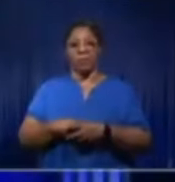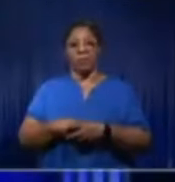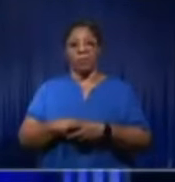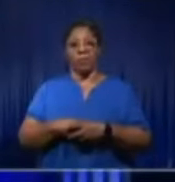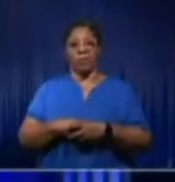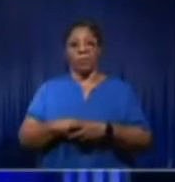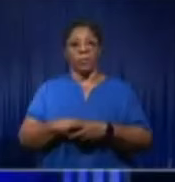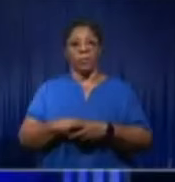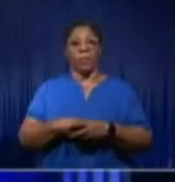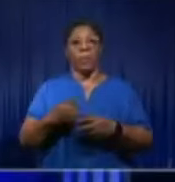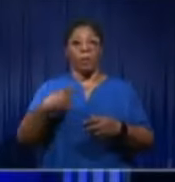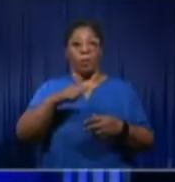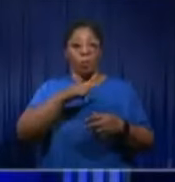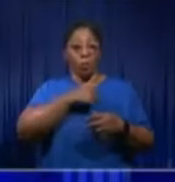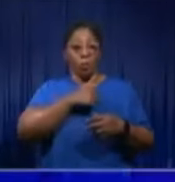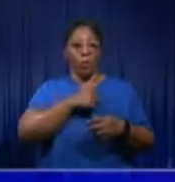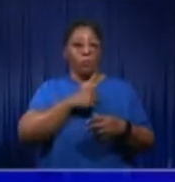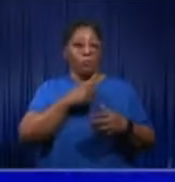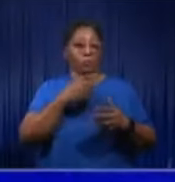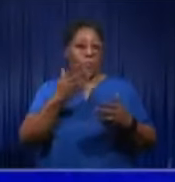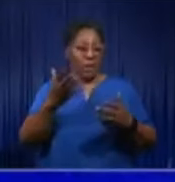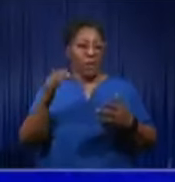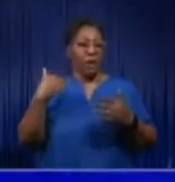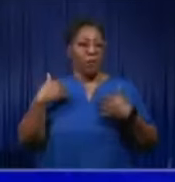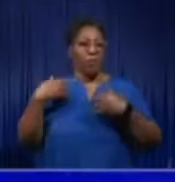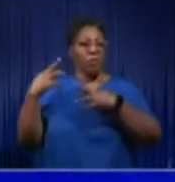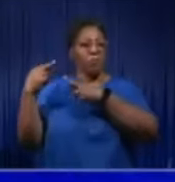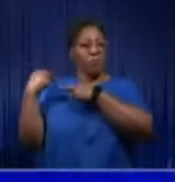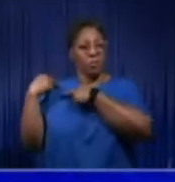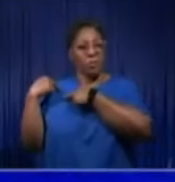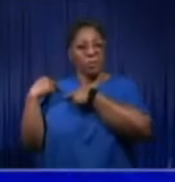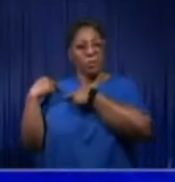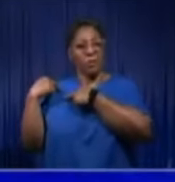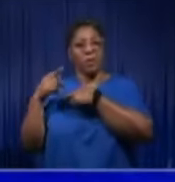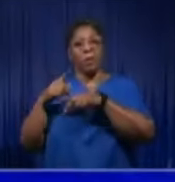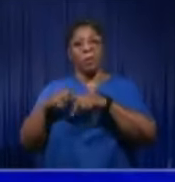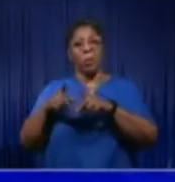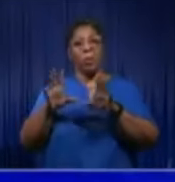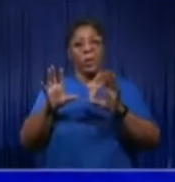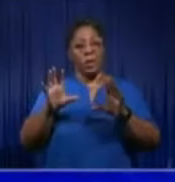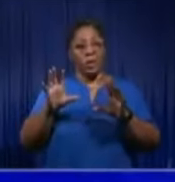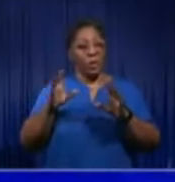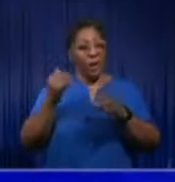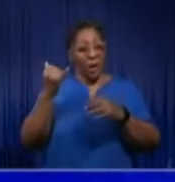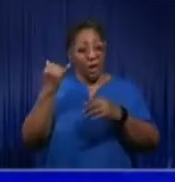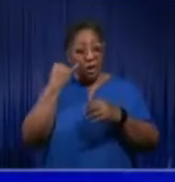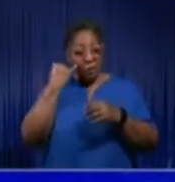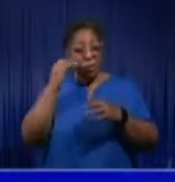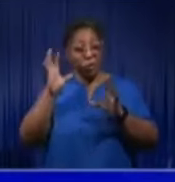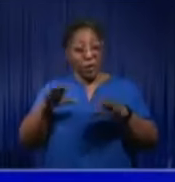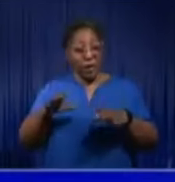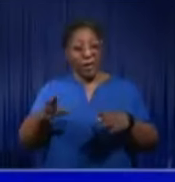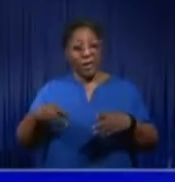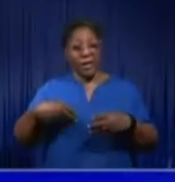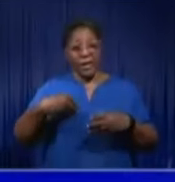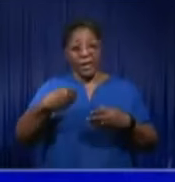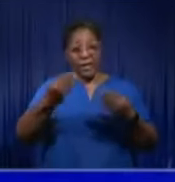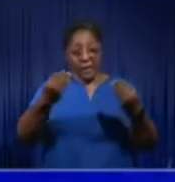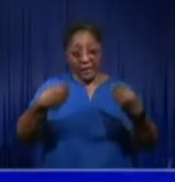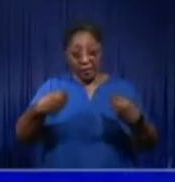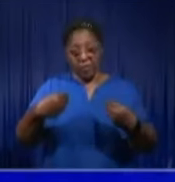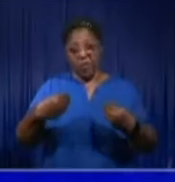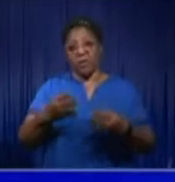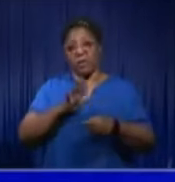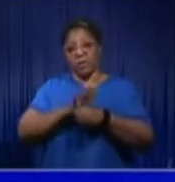our responsibility. But until the state can provide sufficient security for us to do our job, I am taking